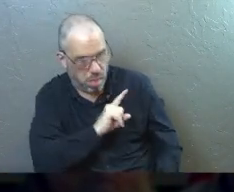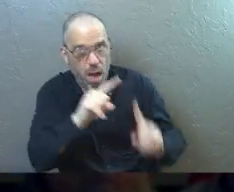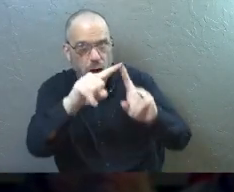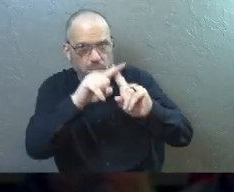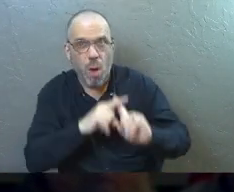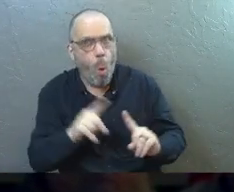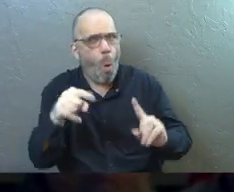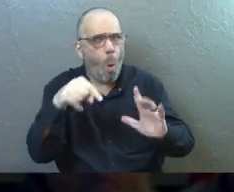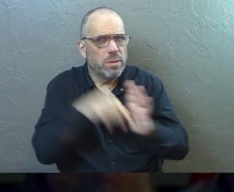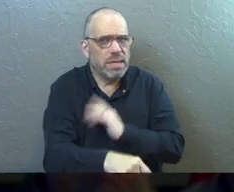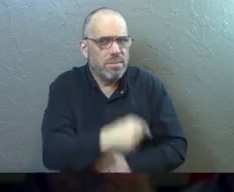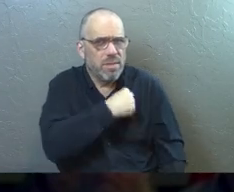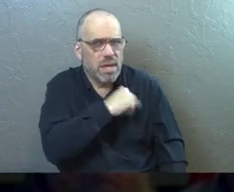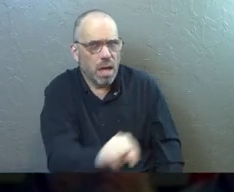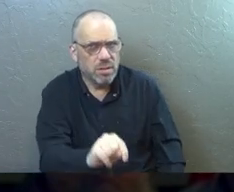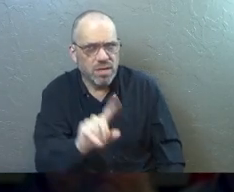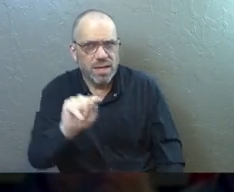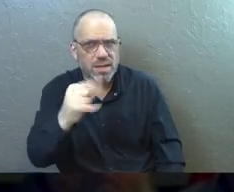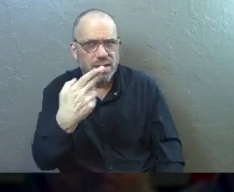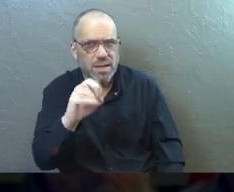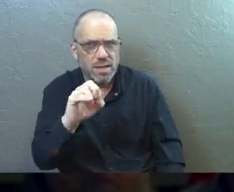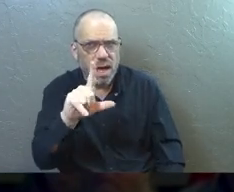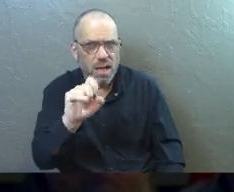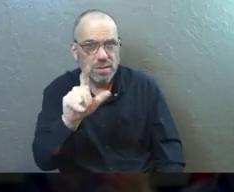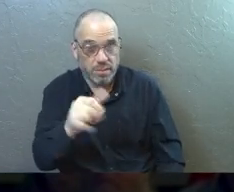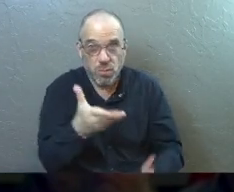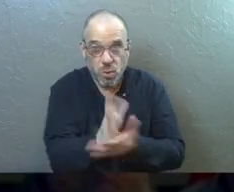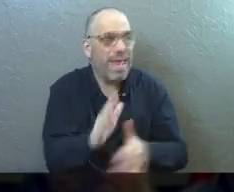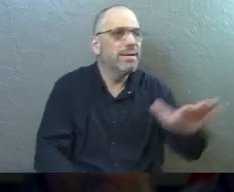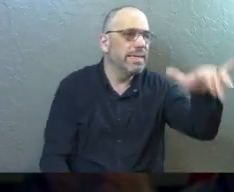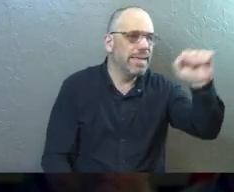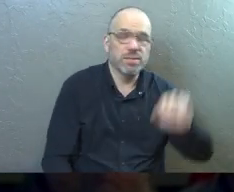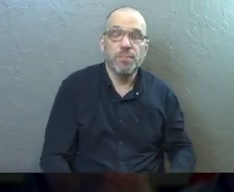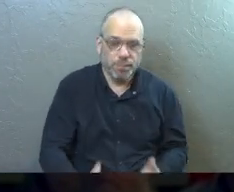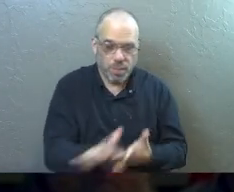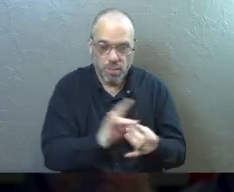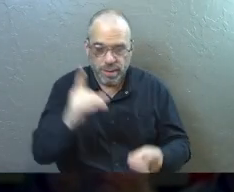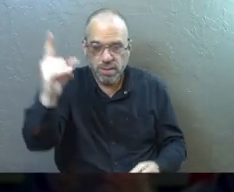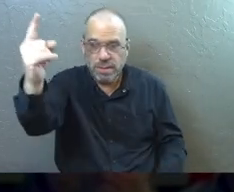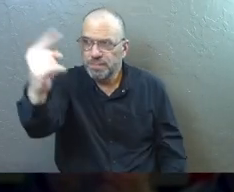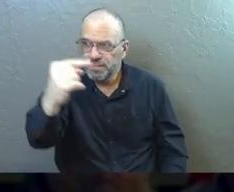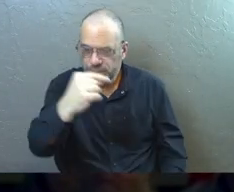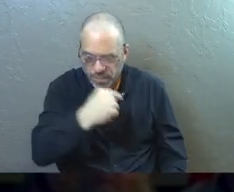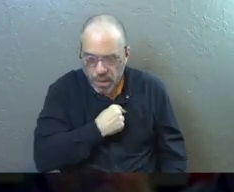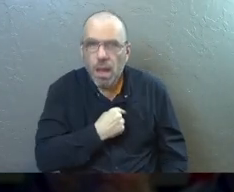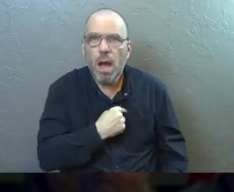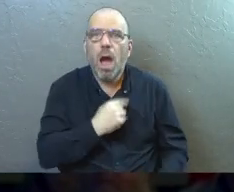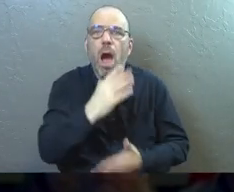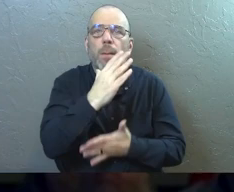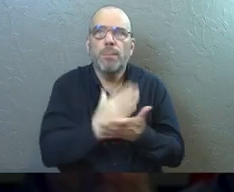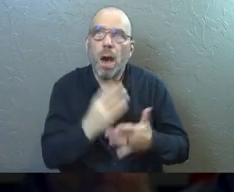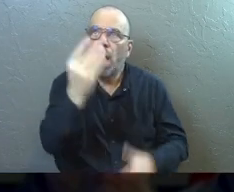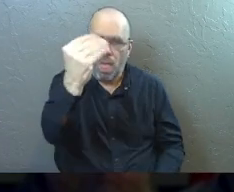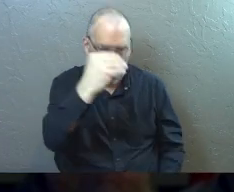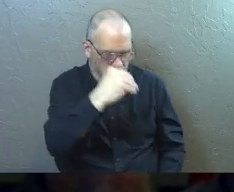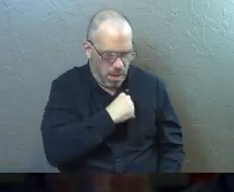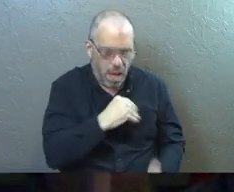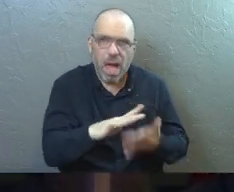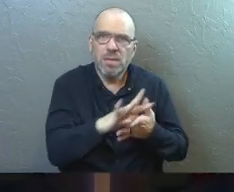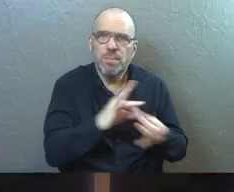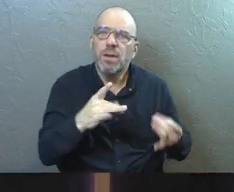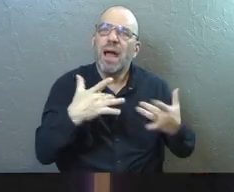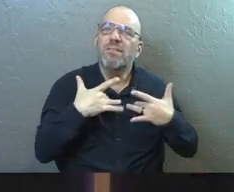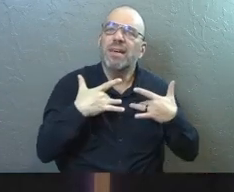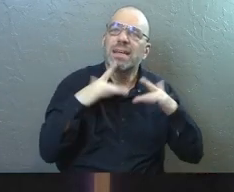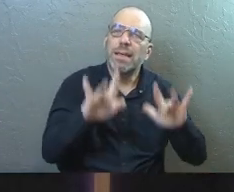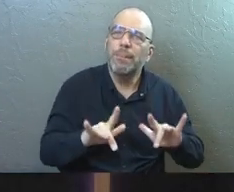is deep theological stuff. You okay? When the spirit of Jesus Christ came into you, part of what came into you was the spirit of